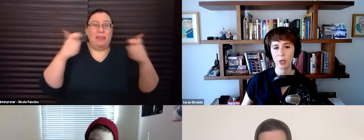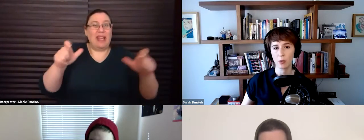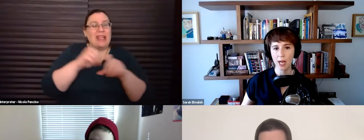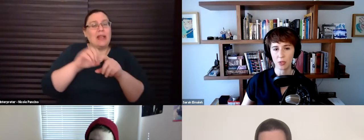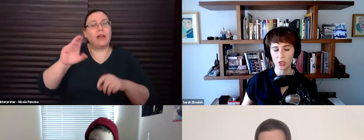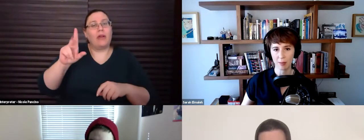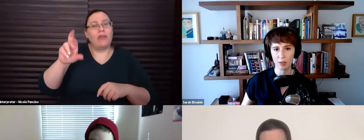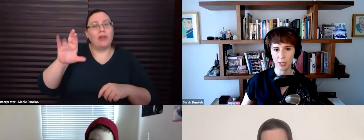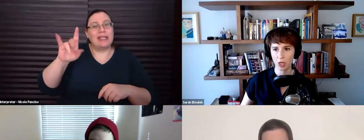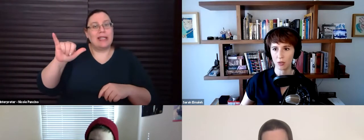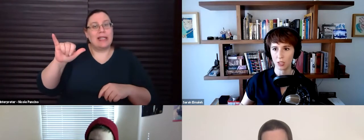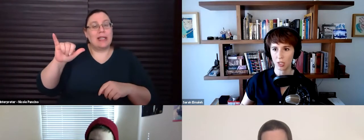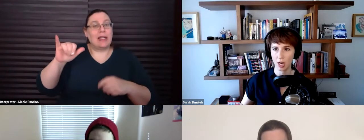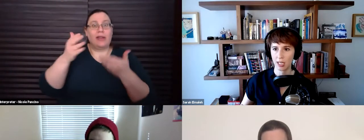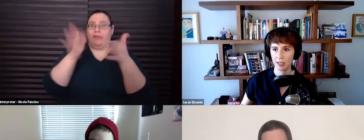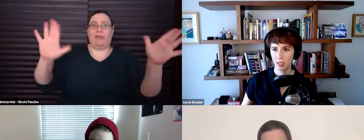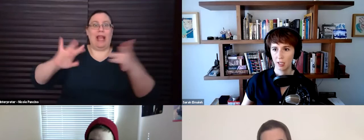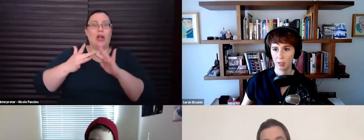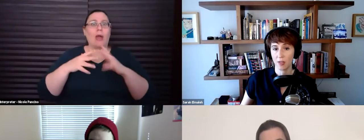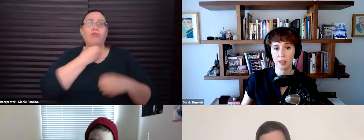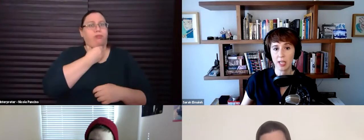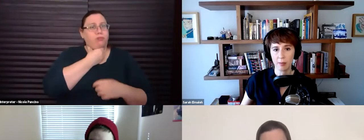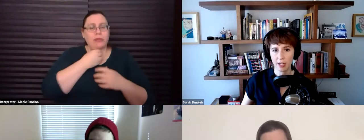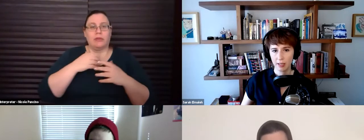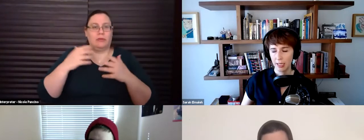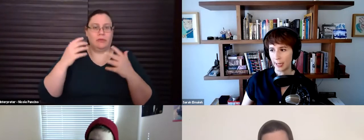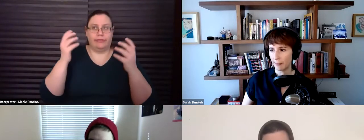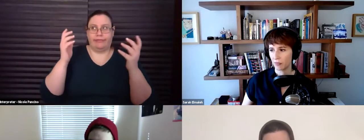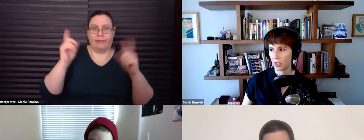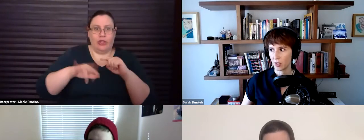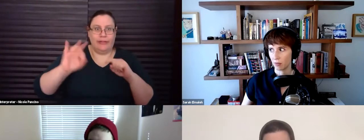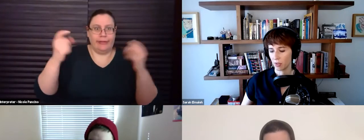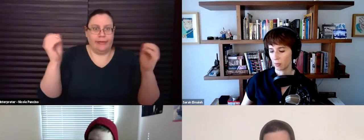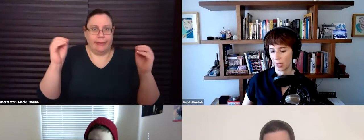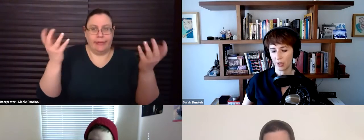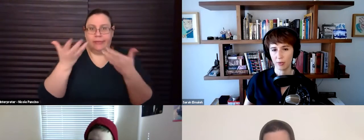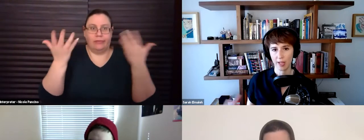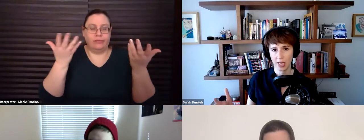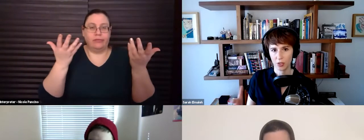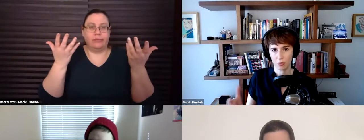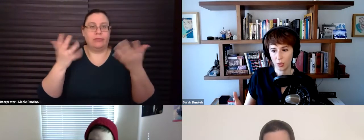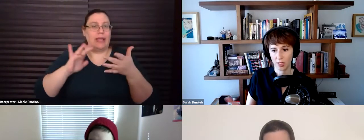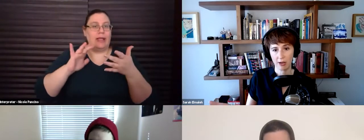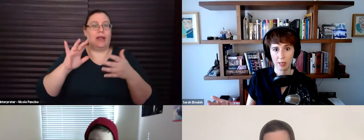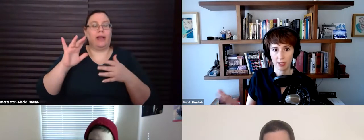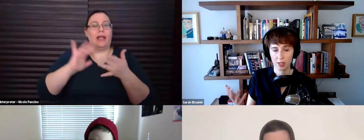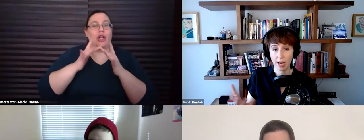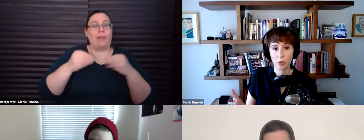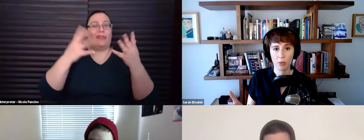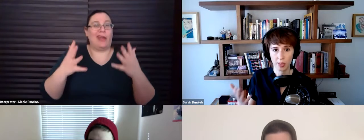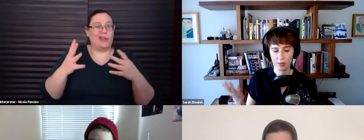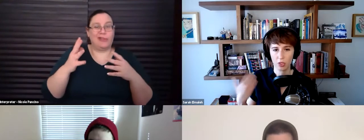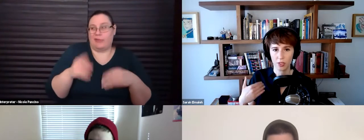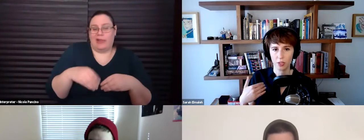neighborhood wide was just absolutely choked and you could not get, there was nothing to be done about it. Um, they just, the, the internet providers had to service the area better